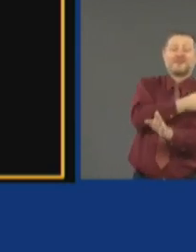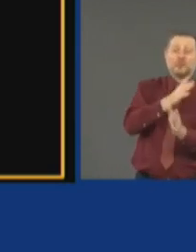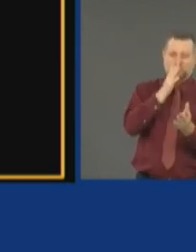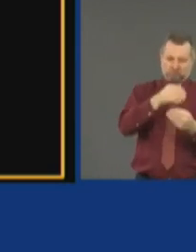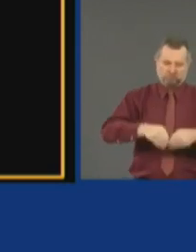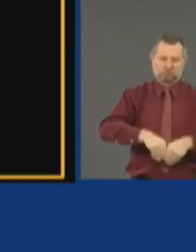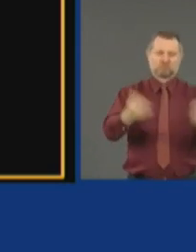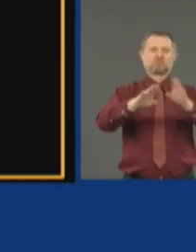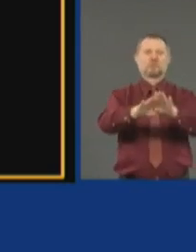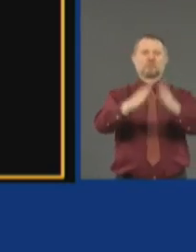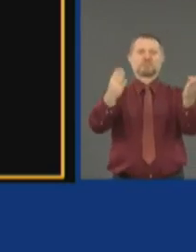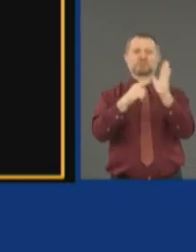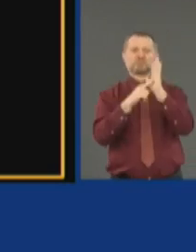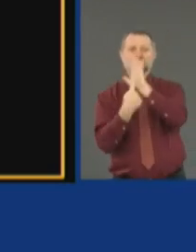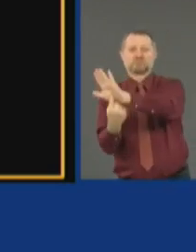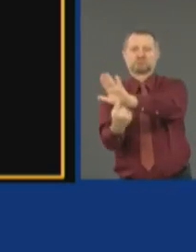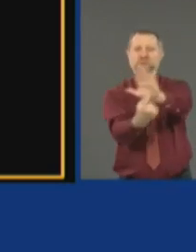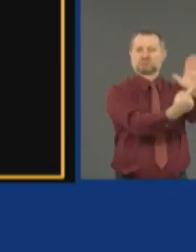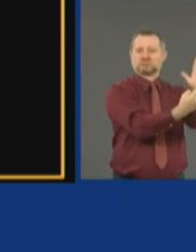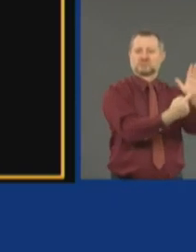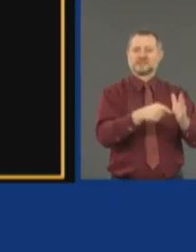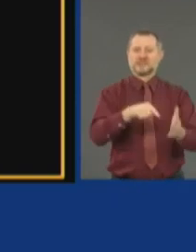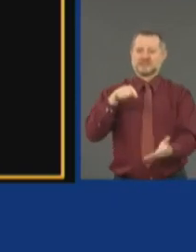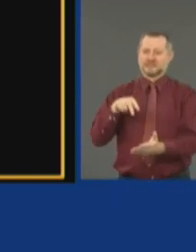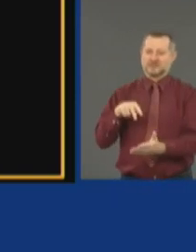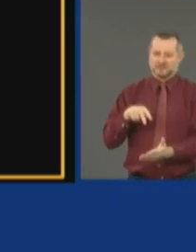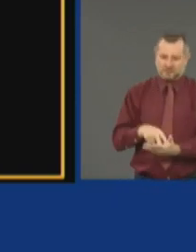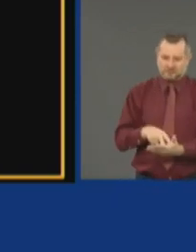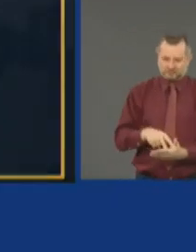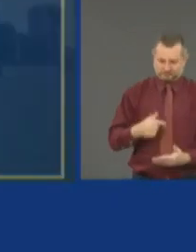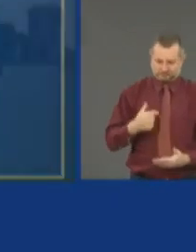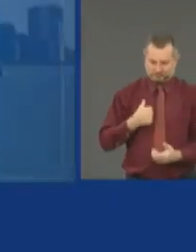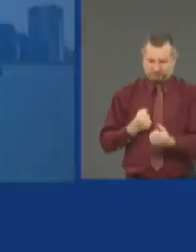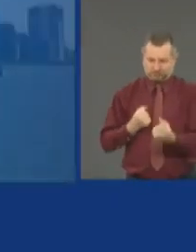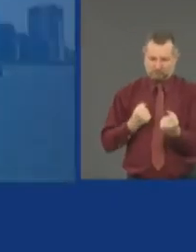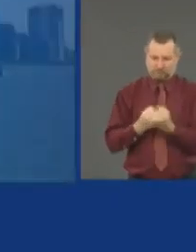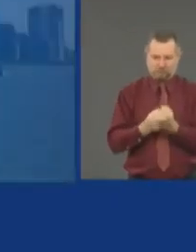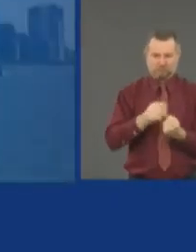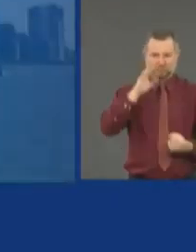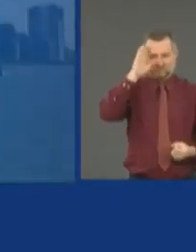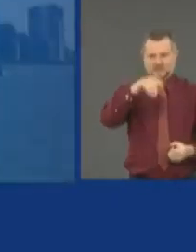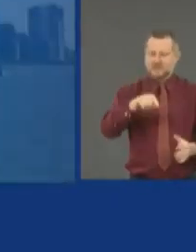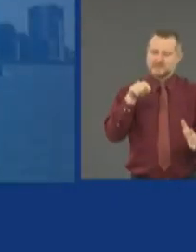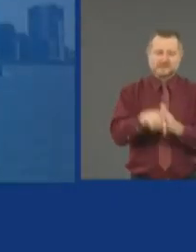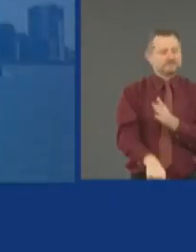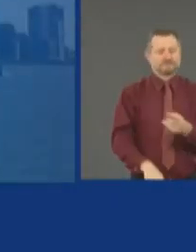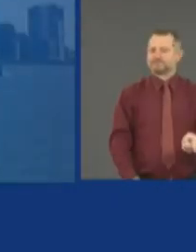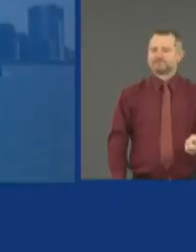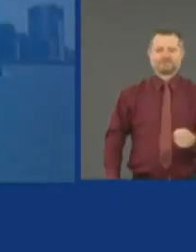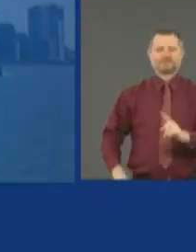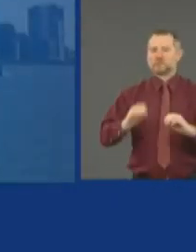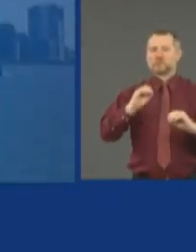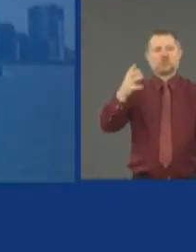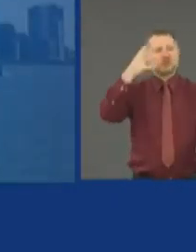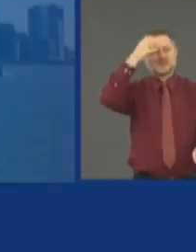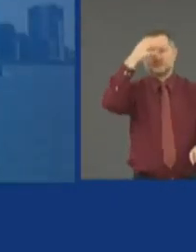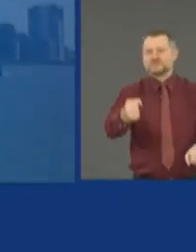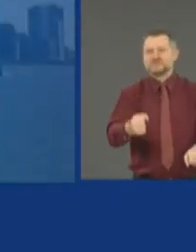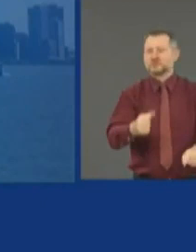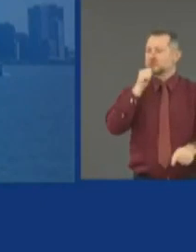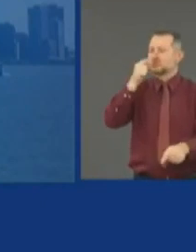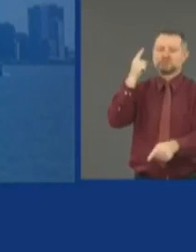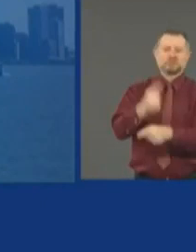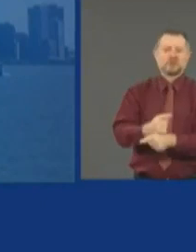senselessness of his brutal murder. And that is part of being New York tough, smart,